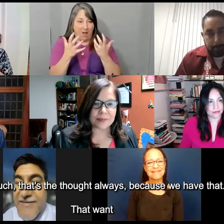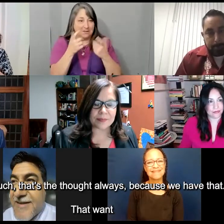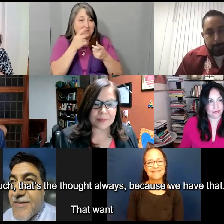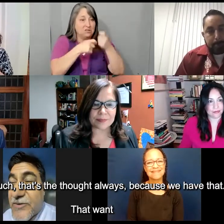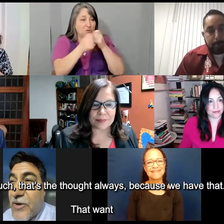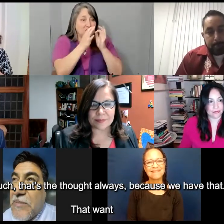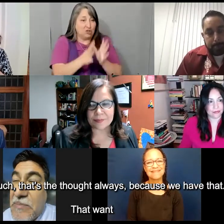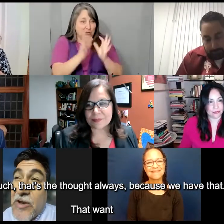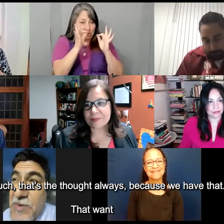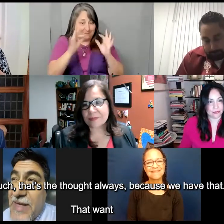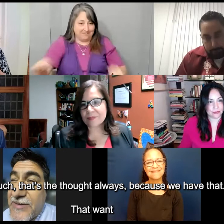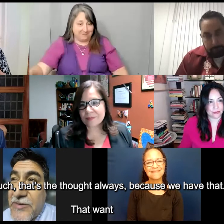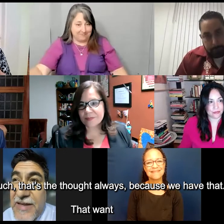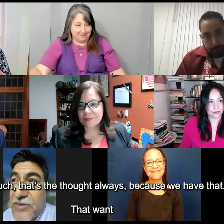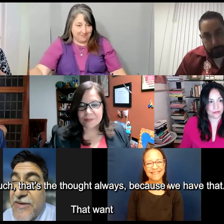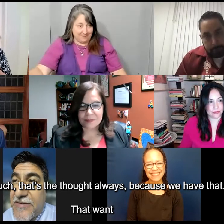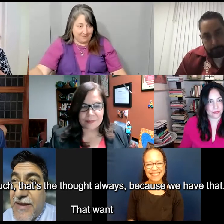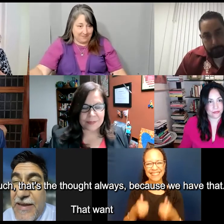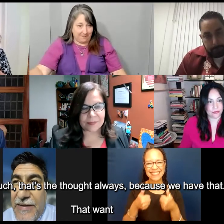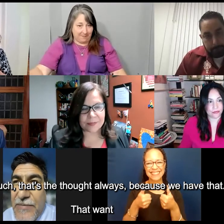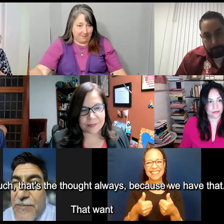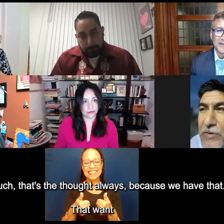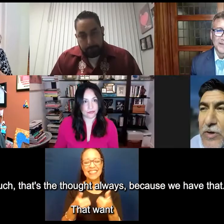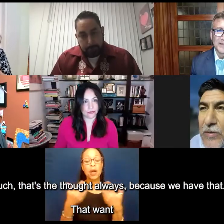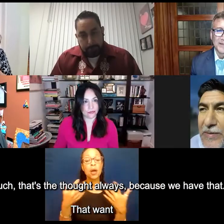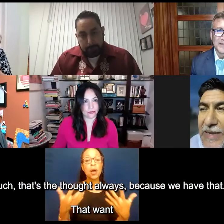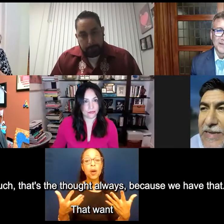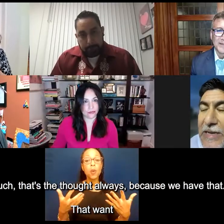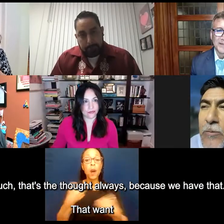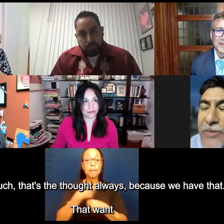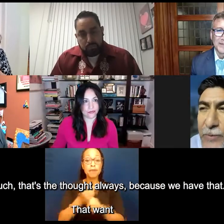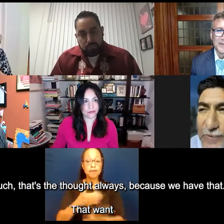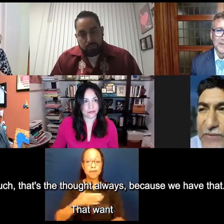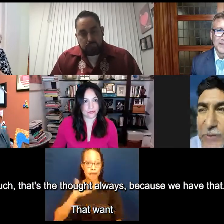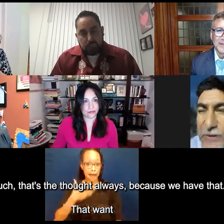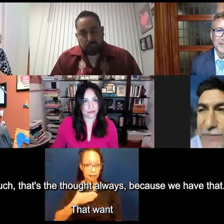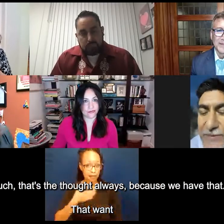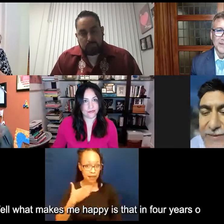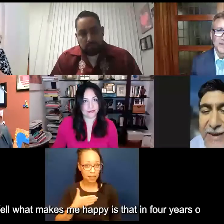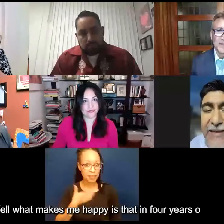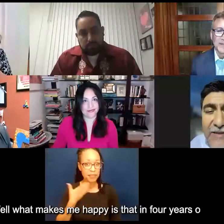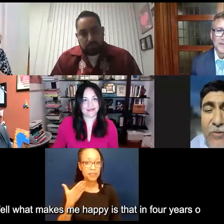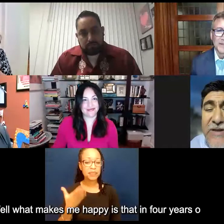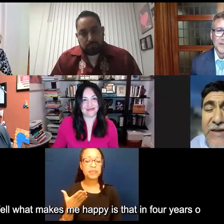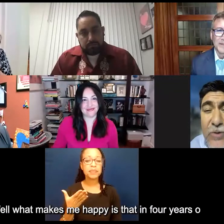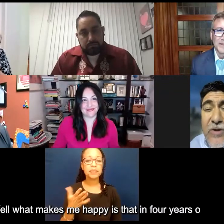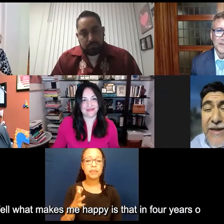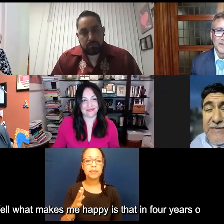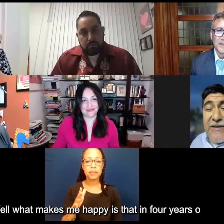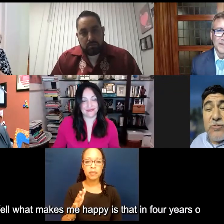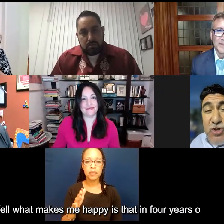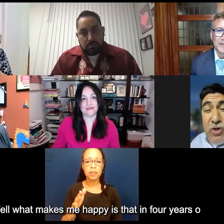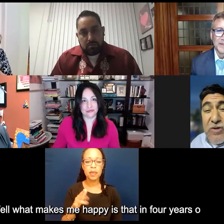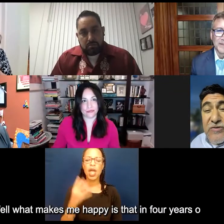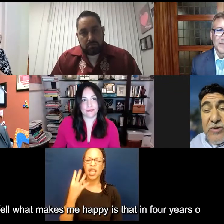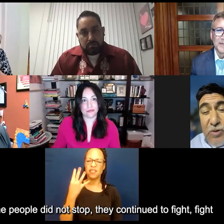Gracias, Adam. Lo que a me hace contento es que, you know, en cuatro años de Trump, la gente aflojó,